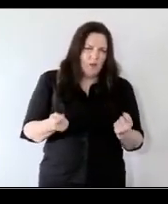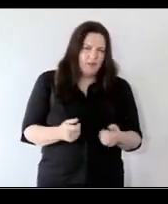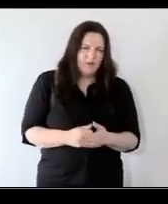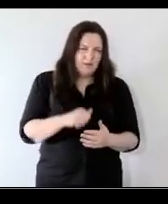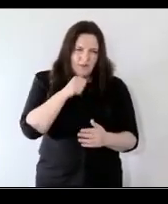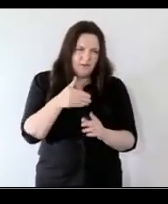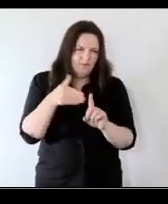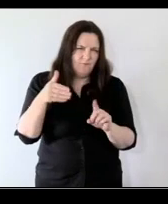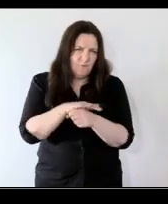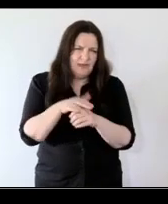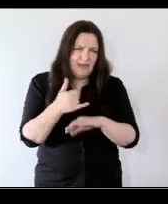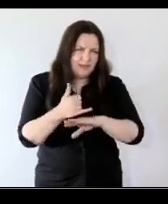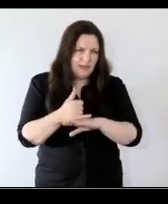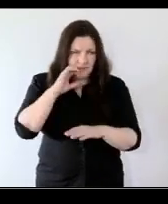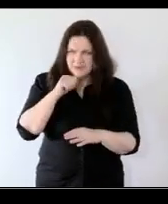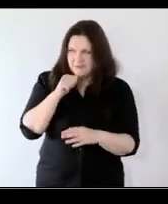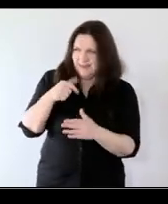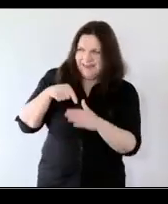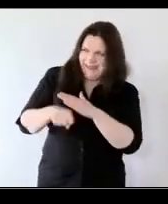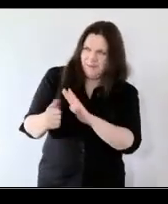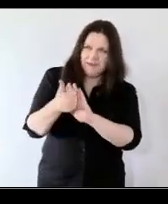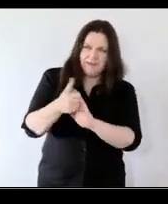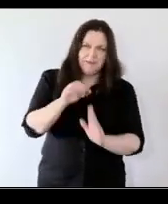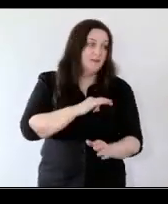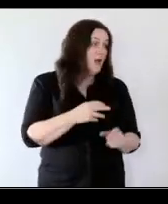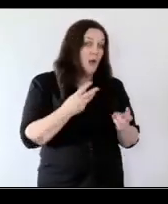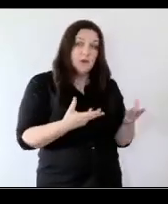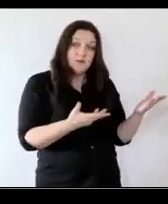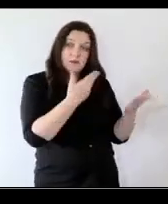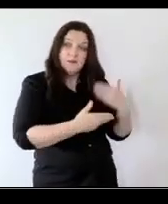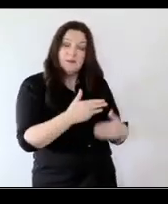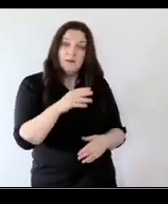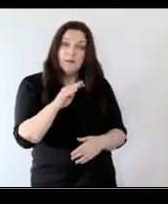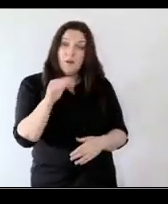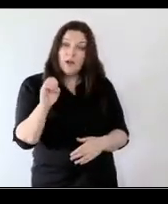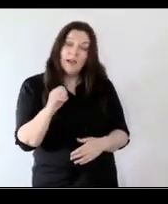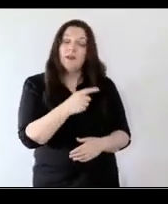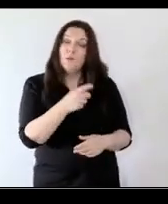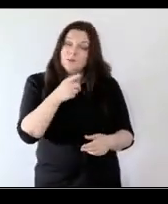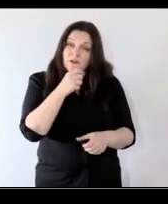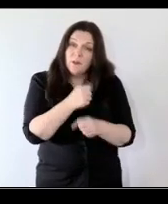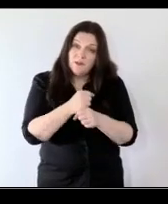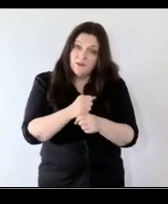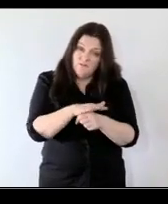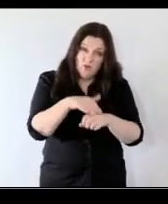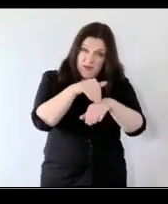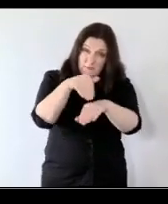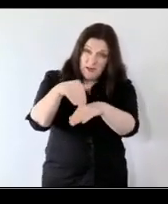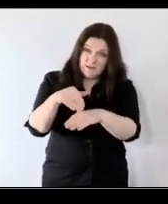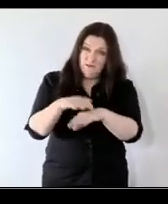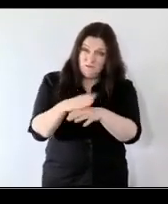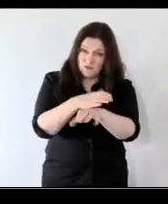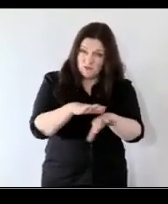bring you back in bernie and one thing i'm conscious of today is to make sure before three o'clock that not only do we really understand the full impact